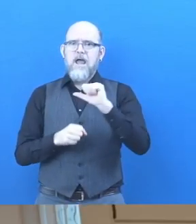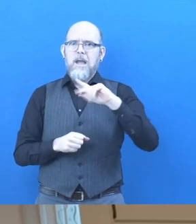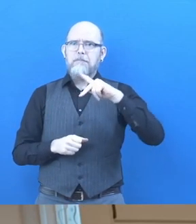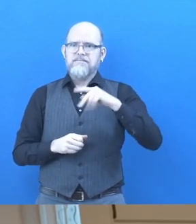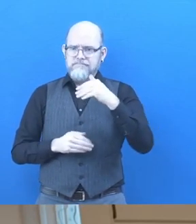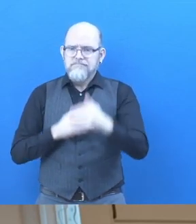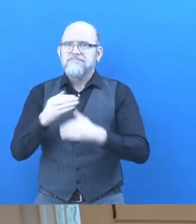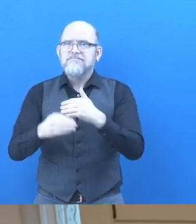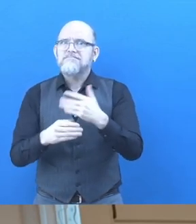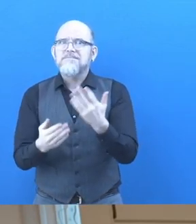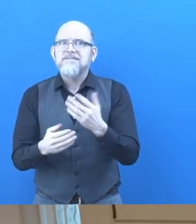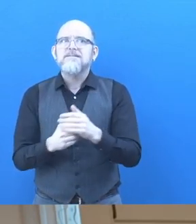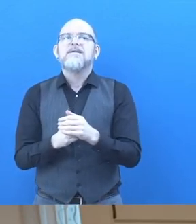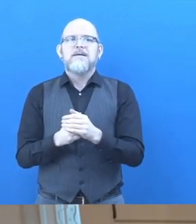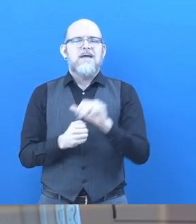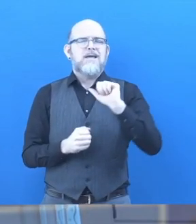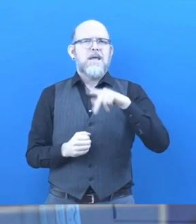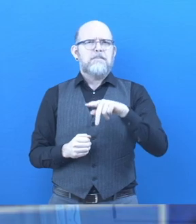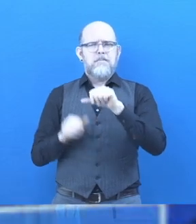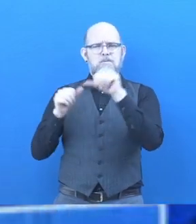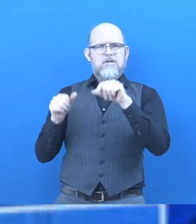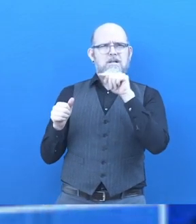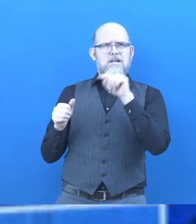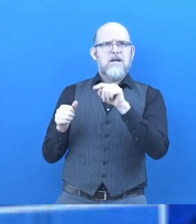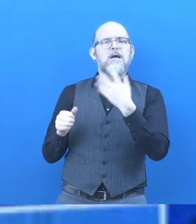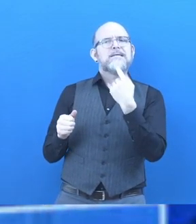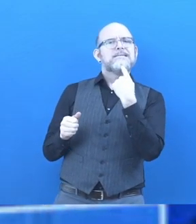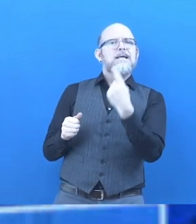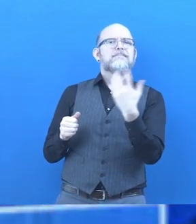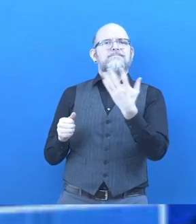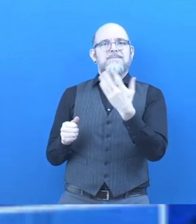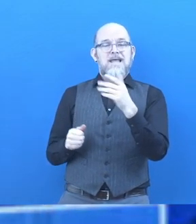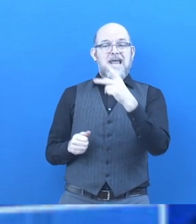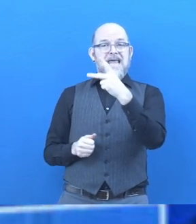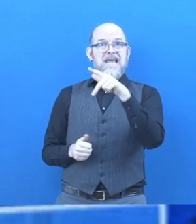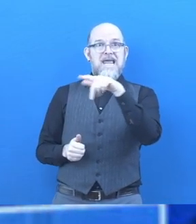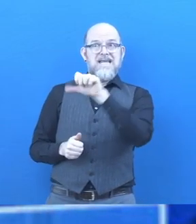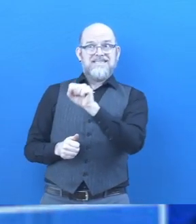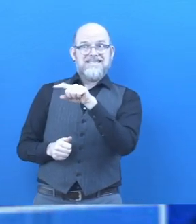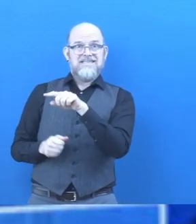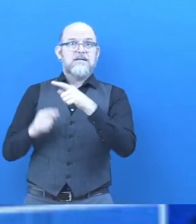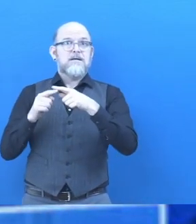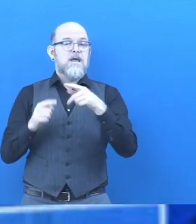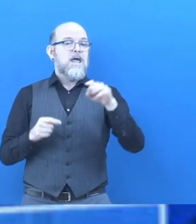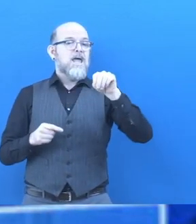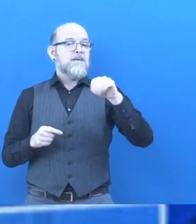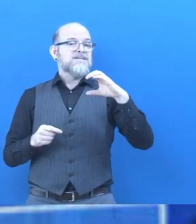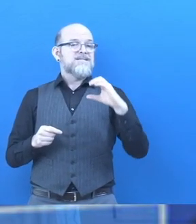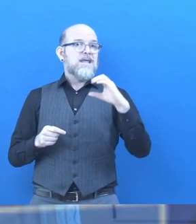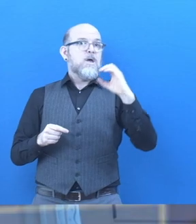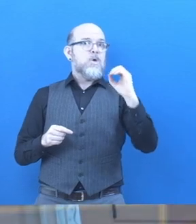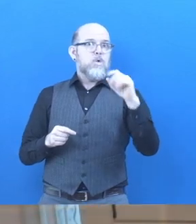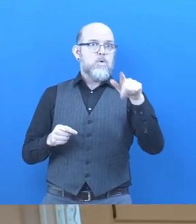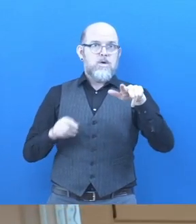In the ACAP model, KAS operates as a managed care organization, receiving the same capitated